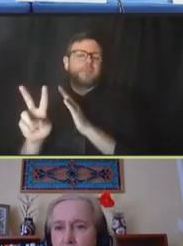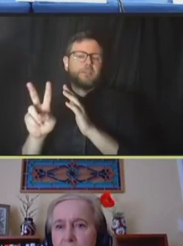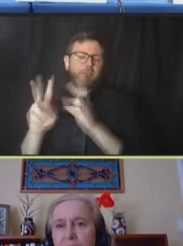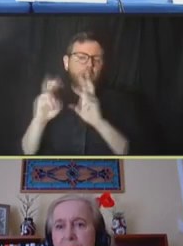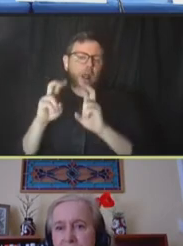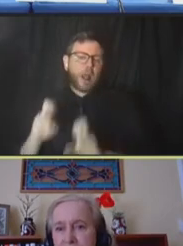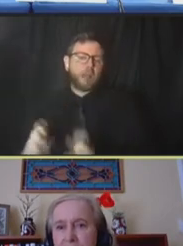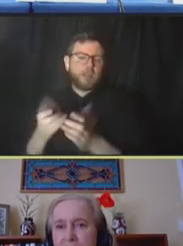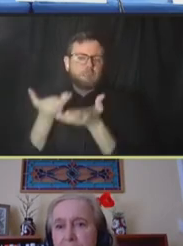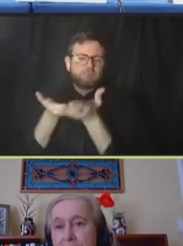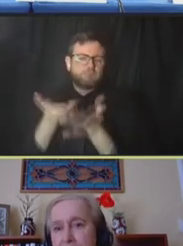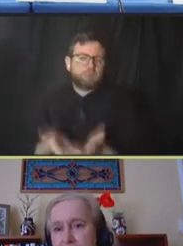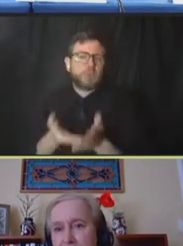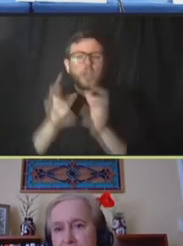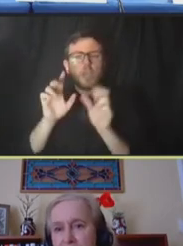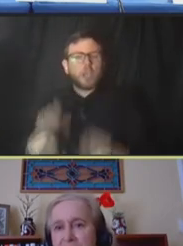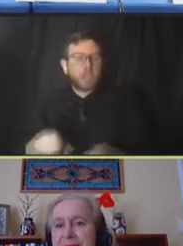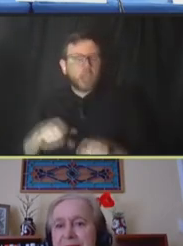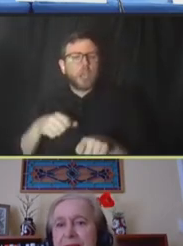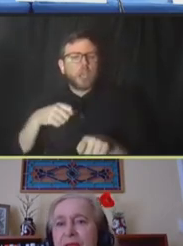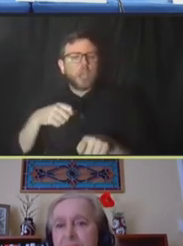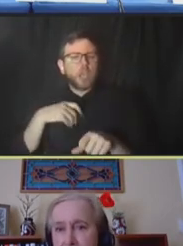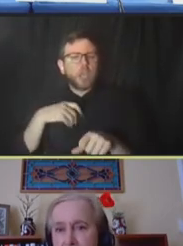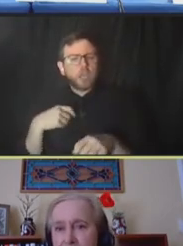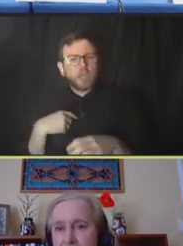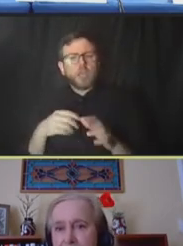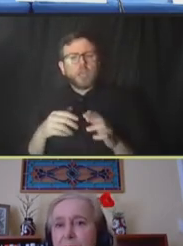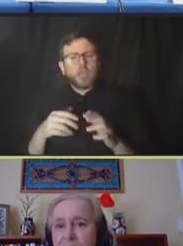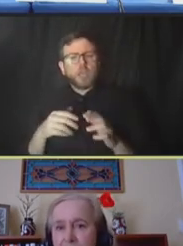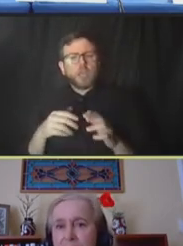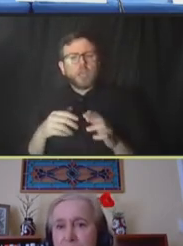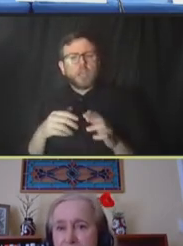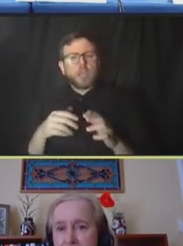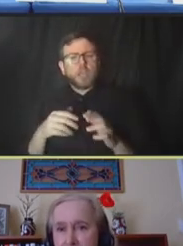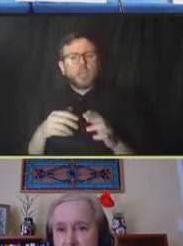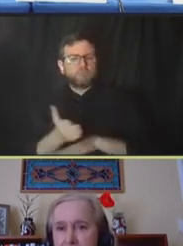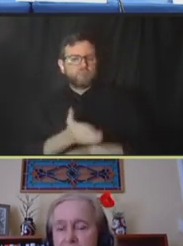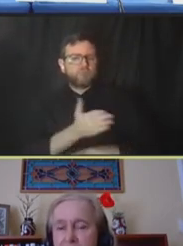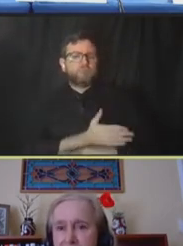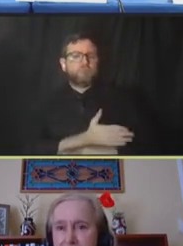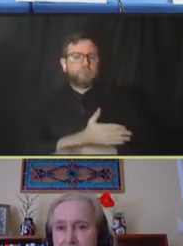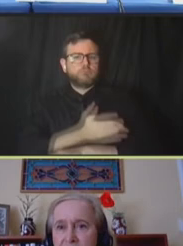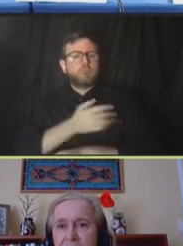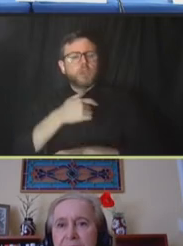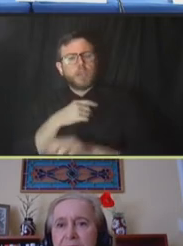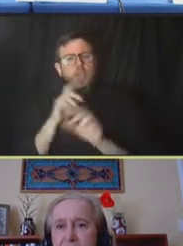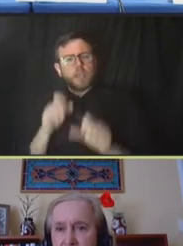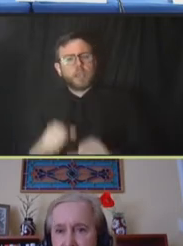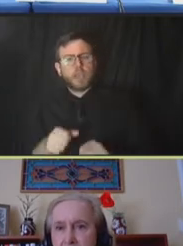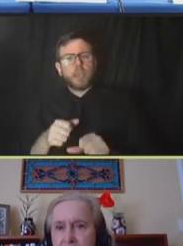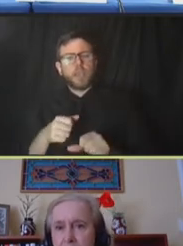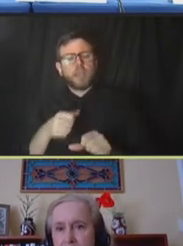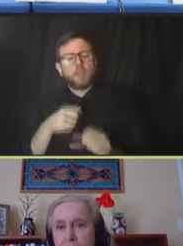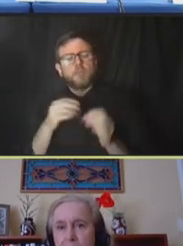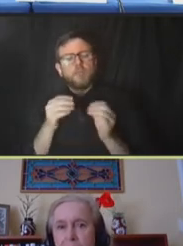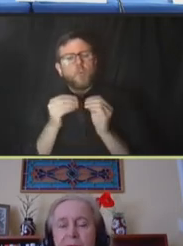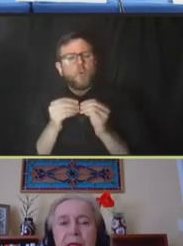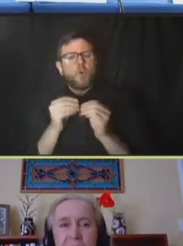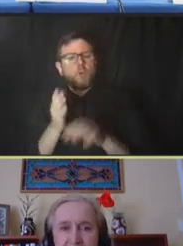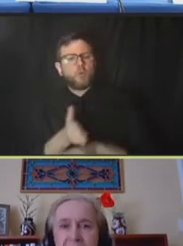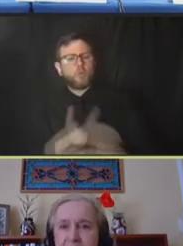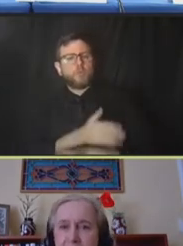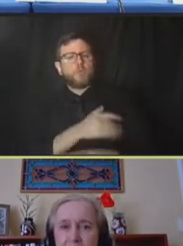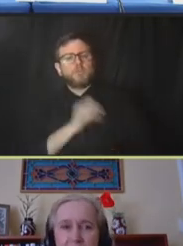more resilient supply chains to save lives and preserve our economies and societies. And that's extremely important.